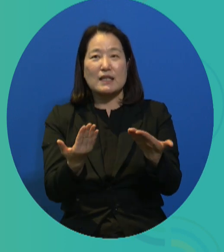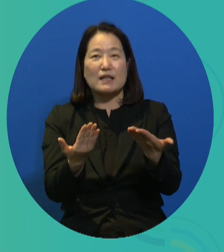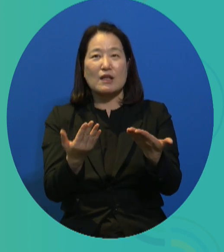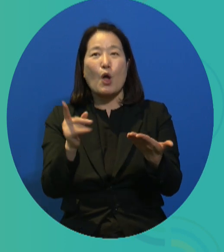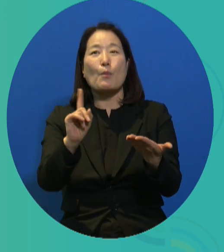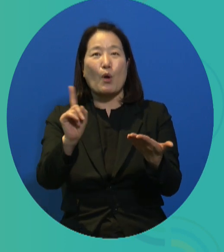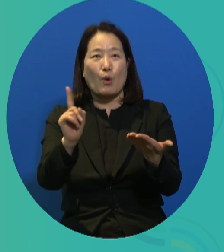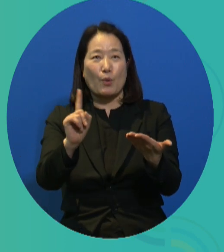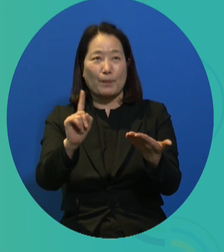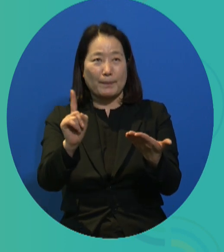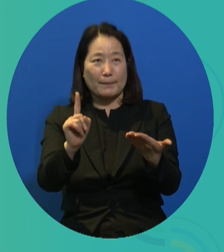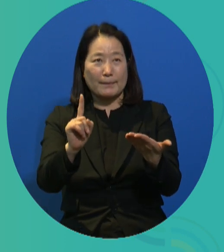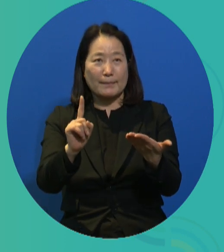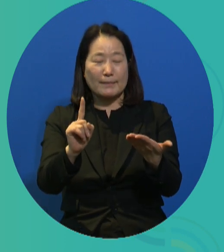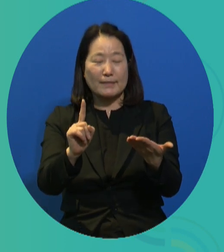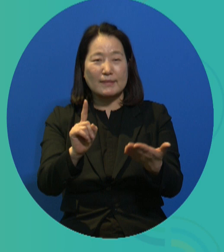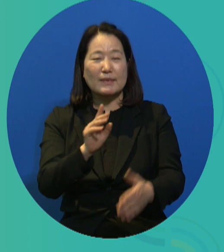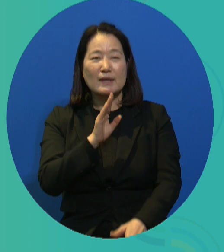It's a valuable activity.